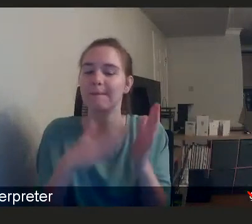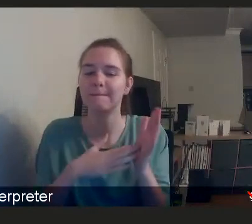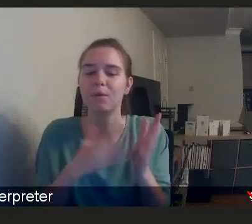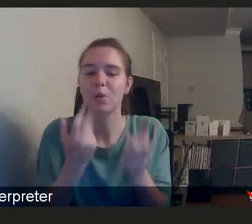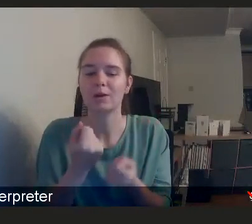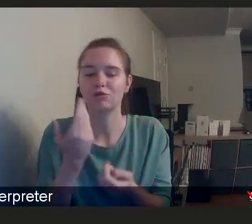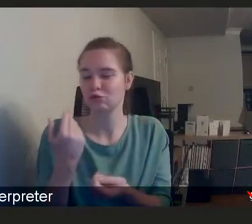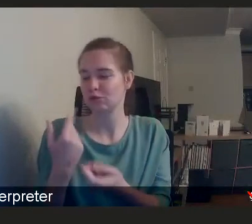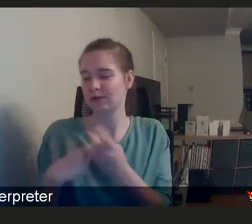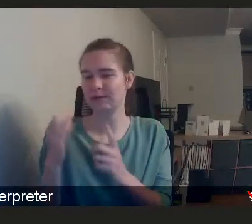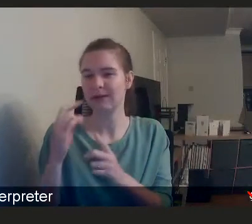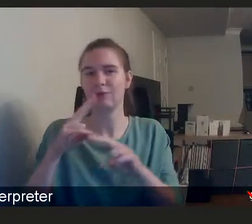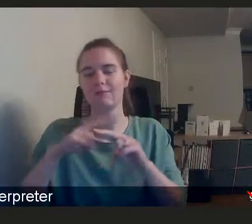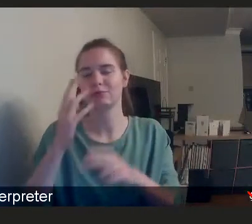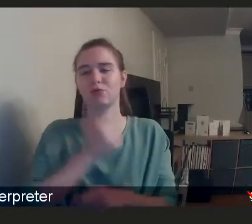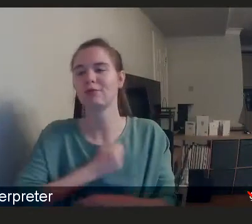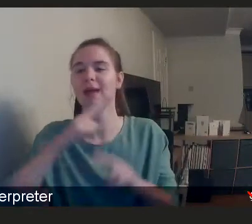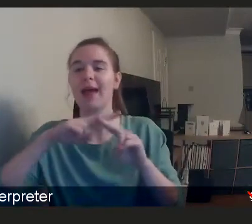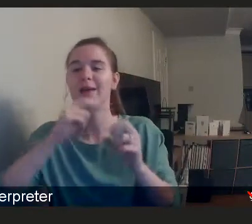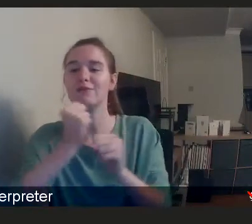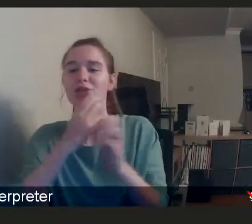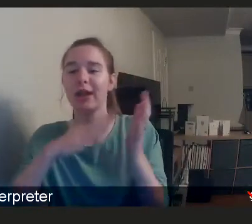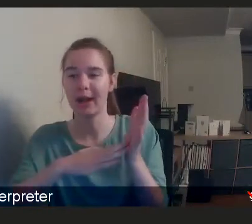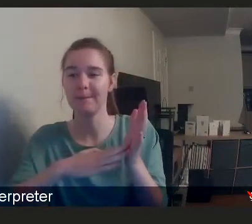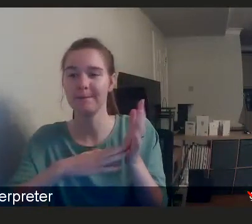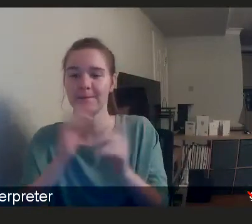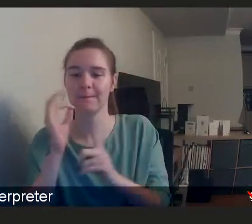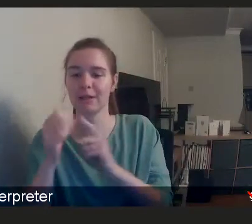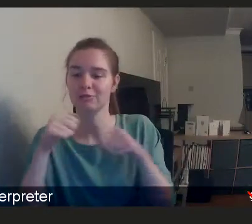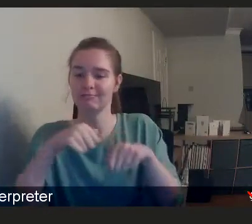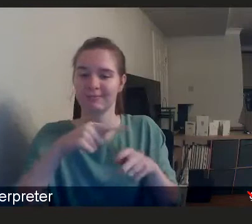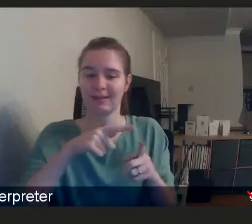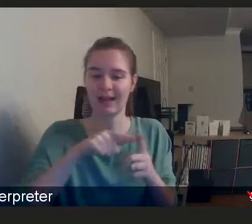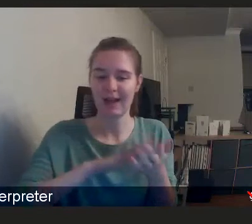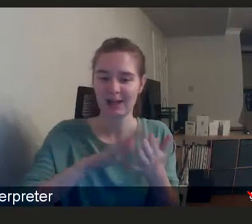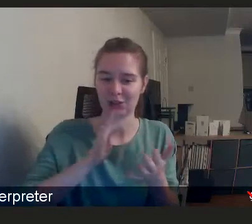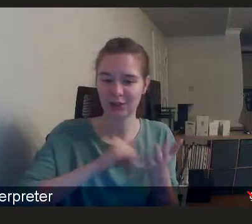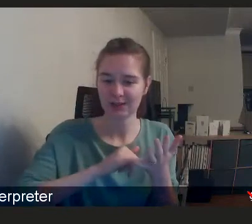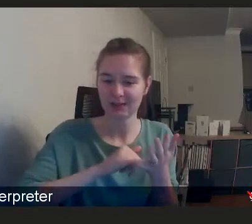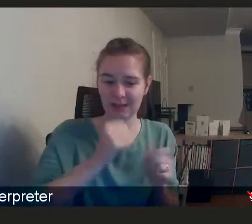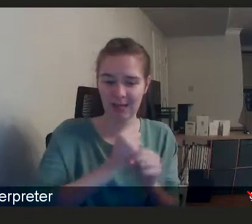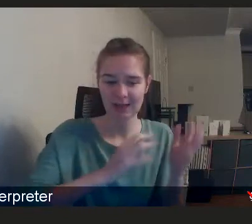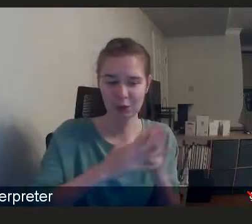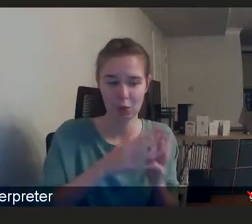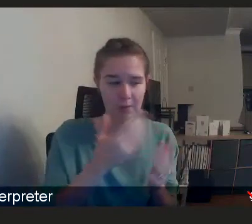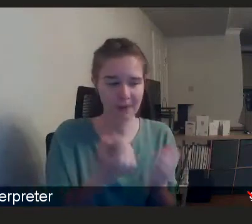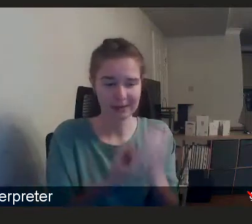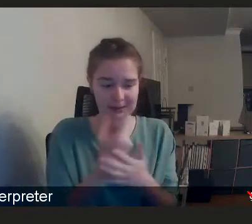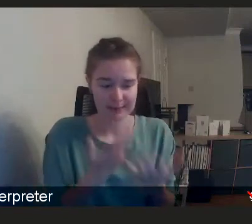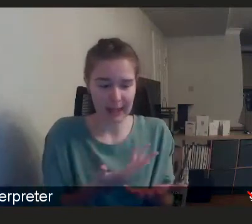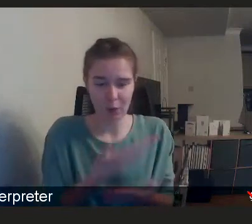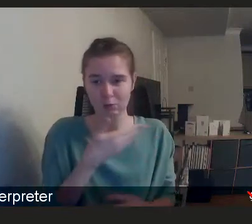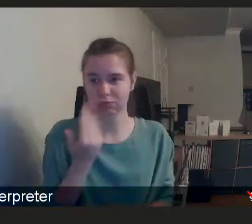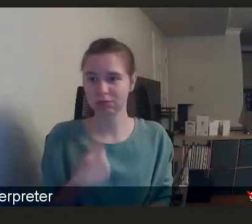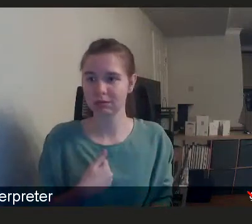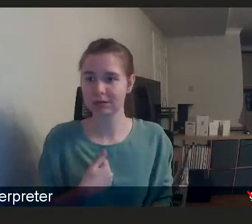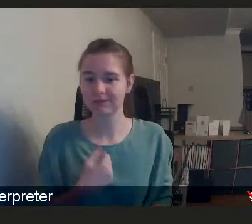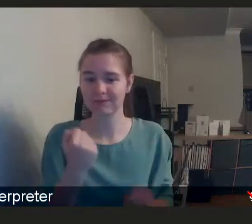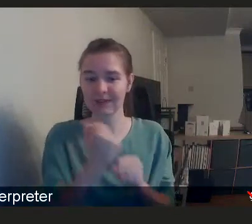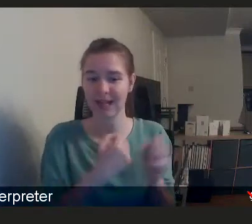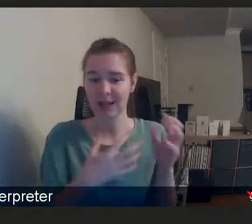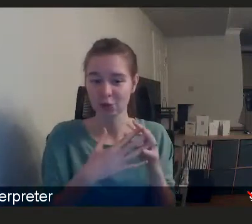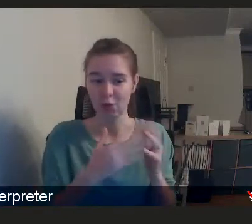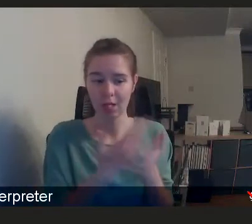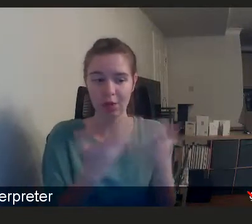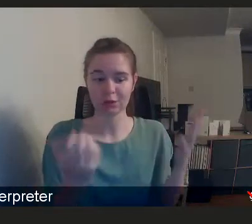specialist FGM worker within the NHS in Glasgow. Now, we don't know if that exists anymore. But Glasgow is where there are a high number of